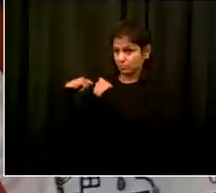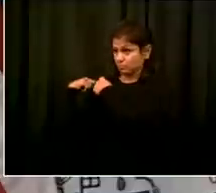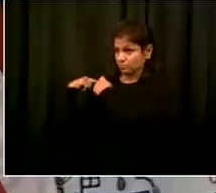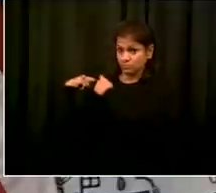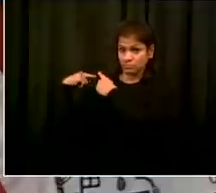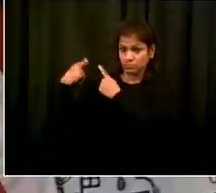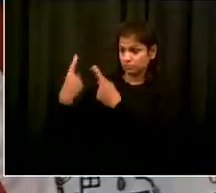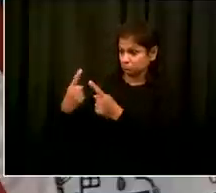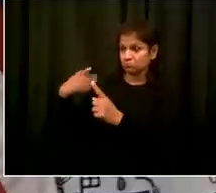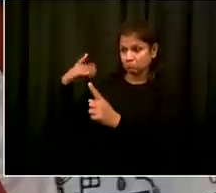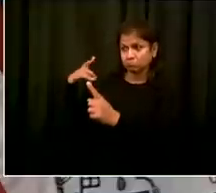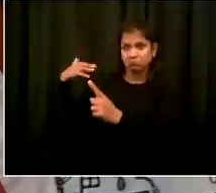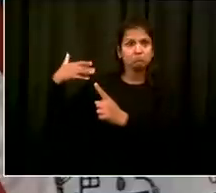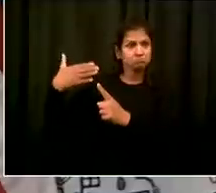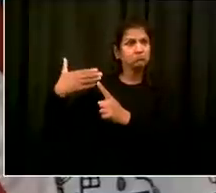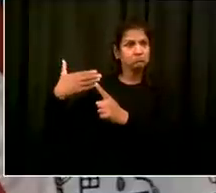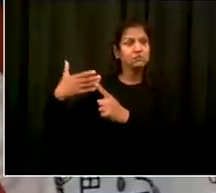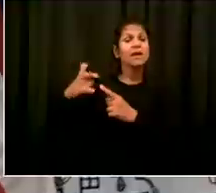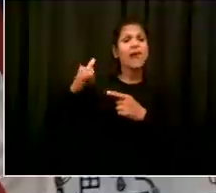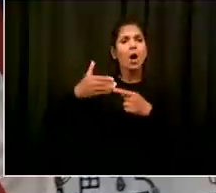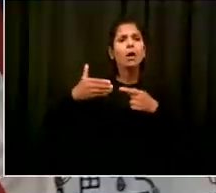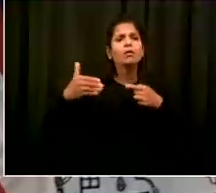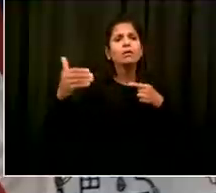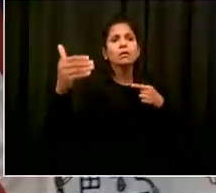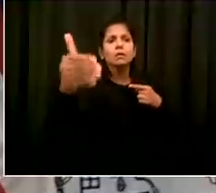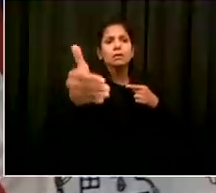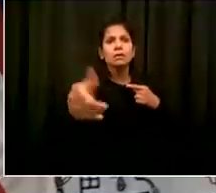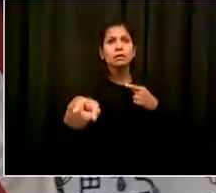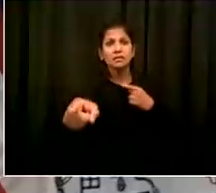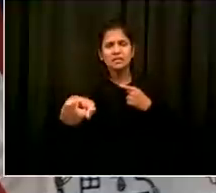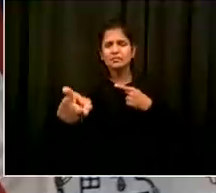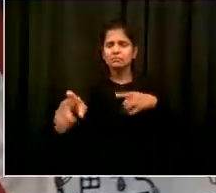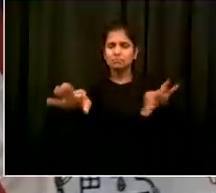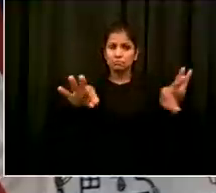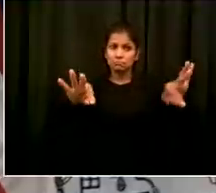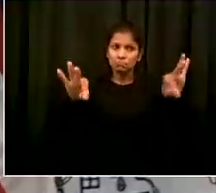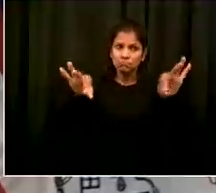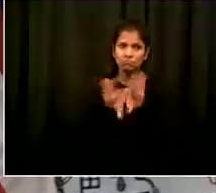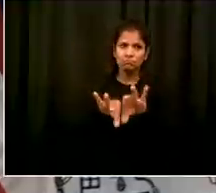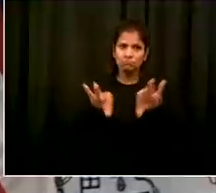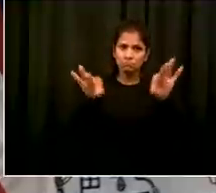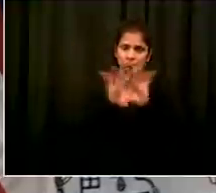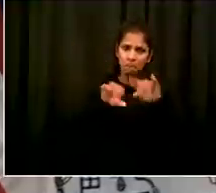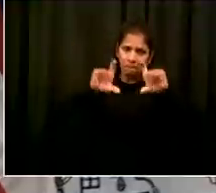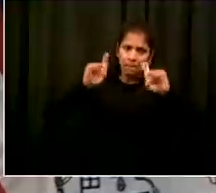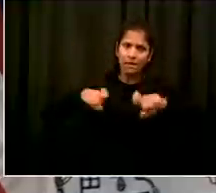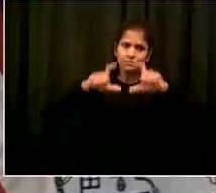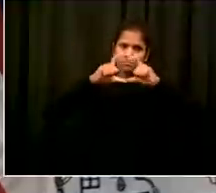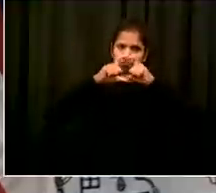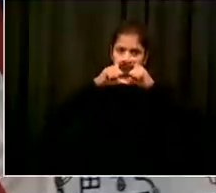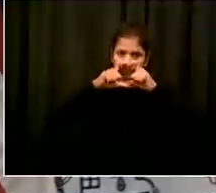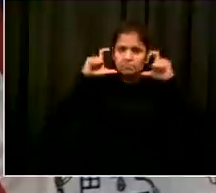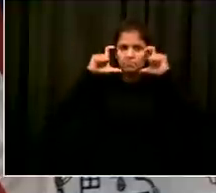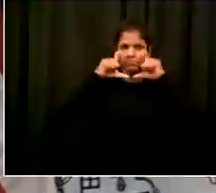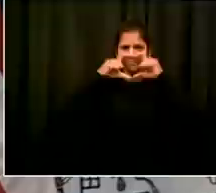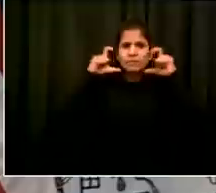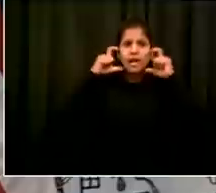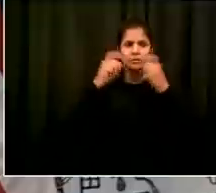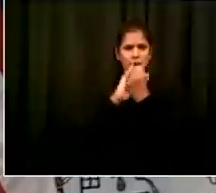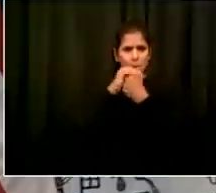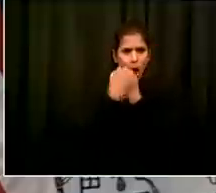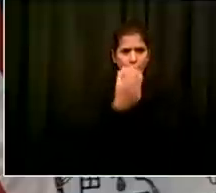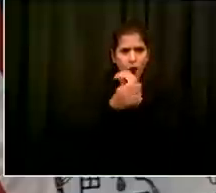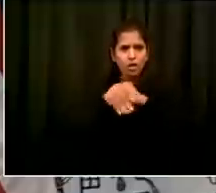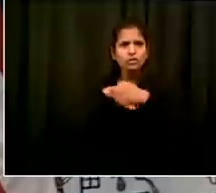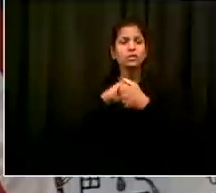difference they make but everyone every single person can lead by example new york city is leading by example right now in our nation